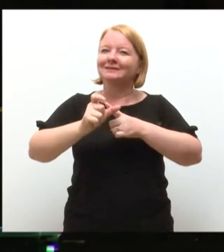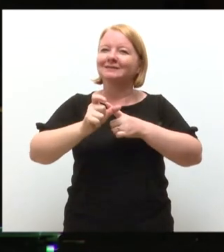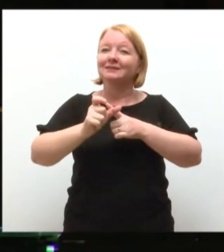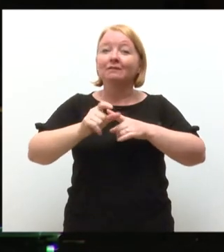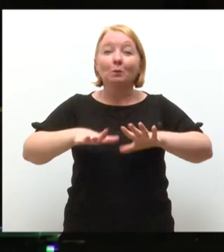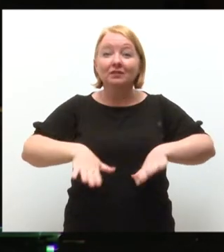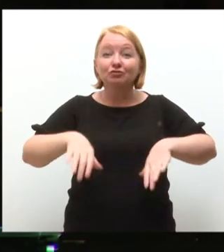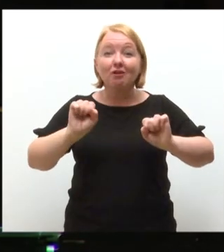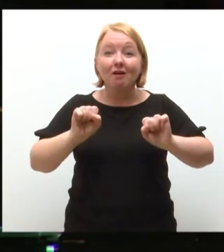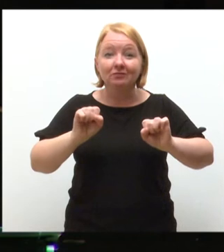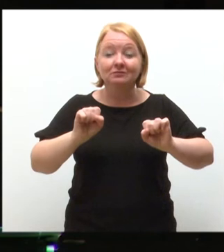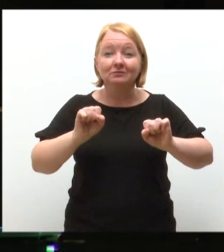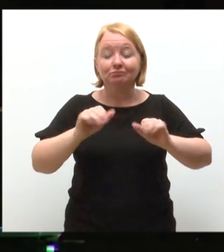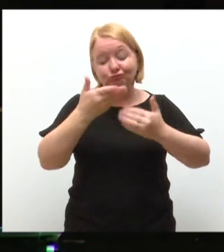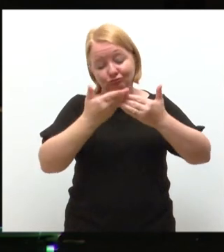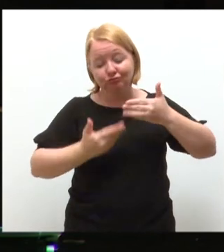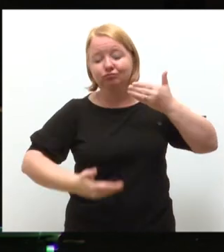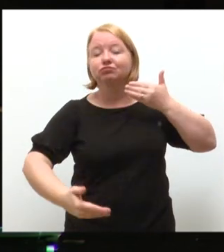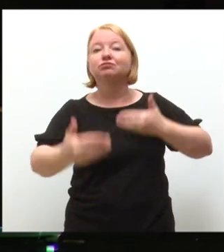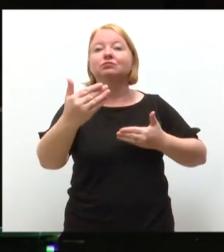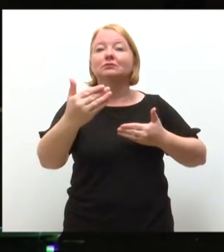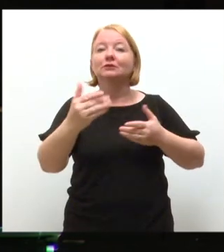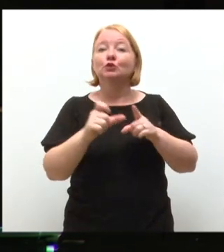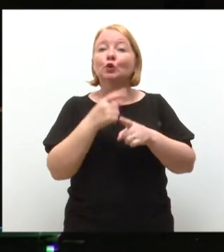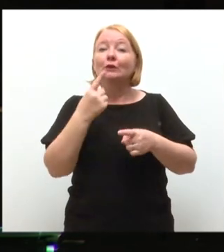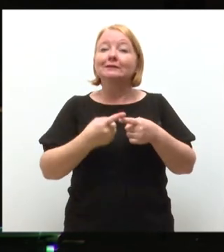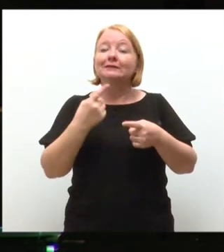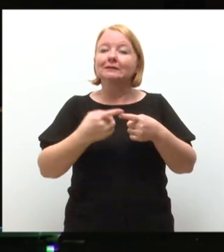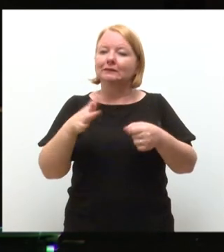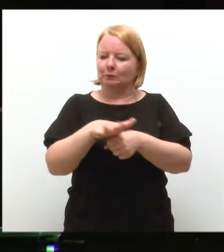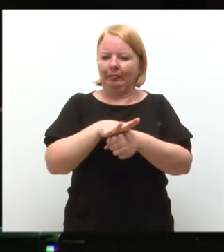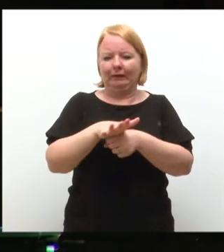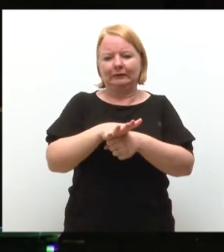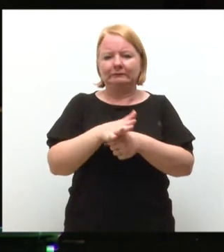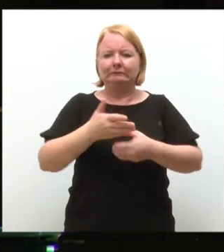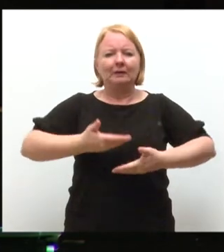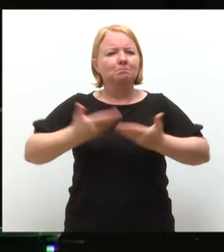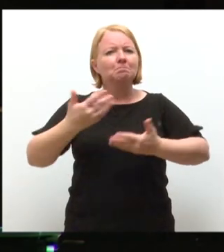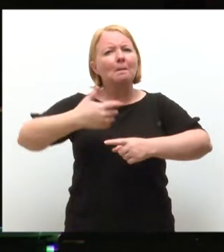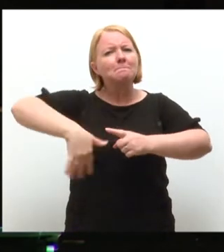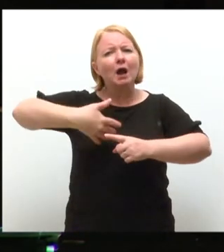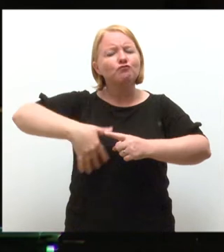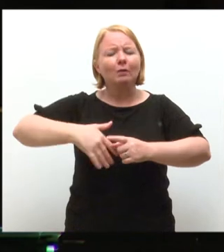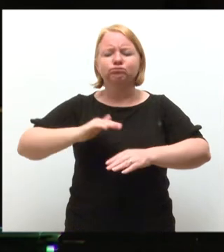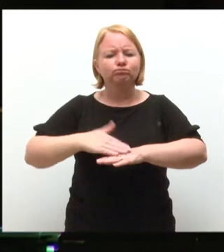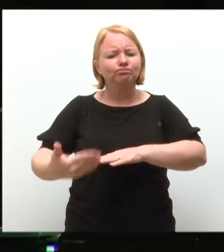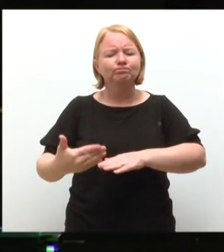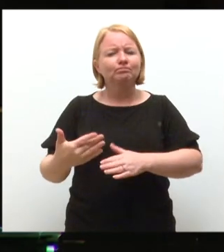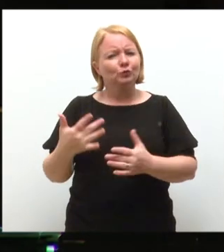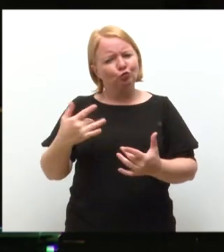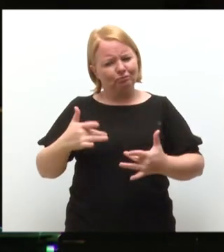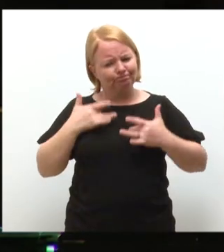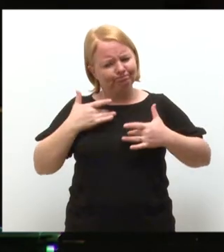university experience. Dundee is a place where people from all backgrounds can thrive, and do thrive.